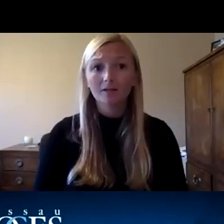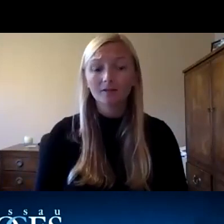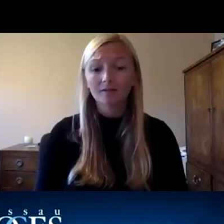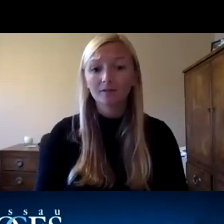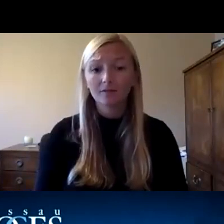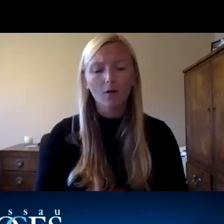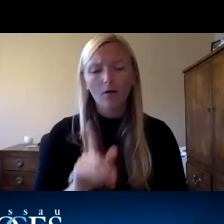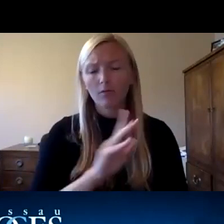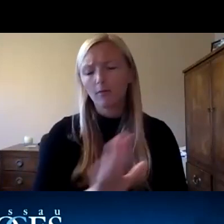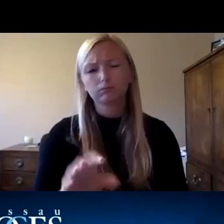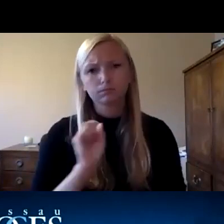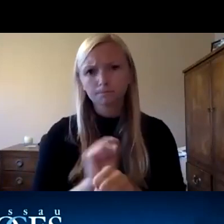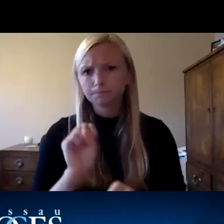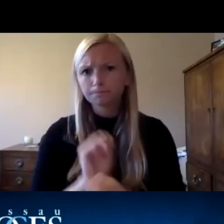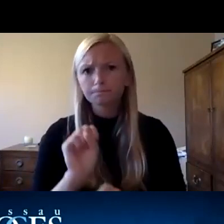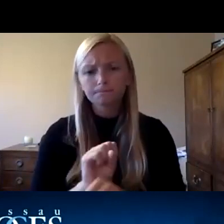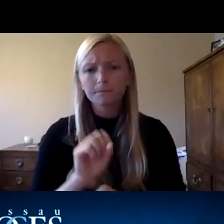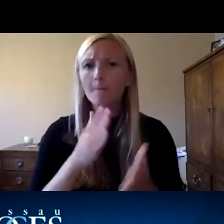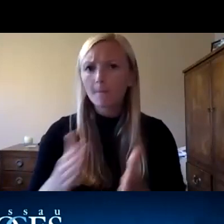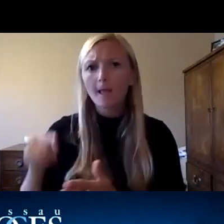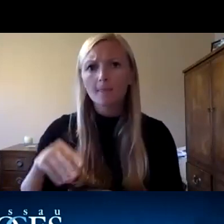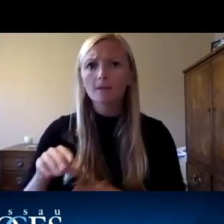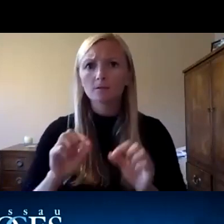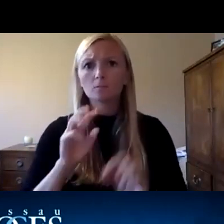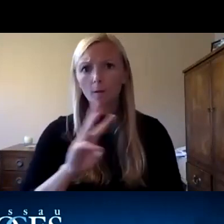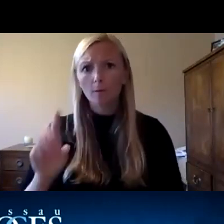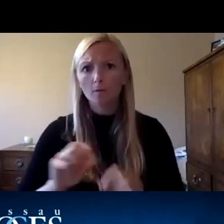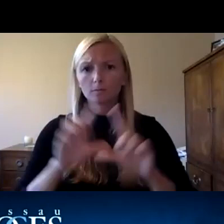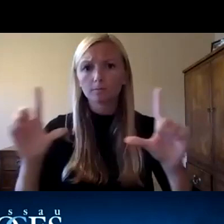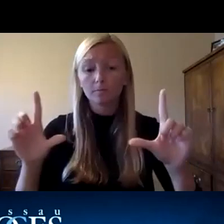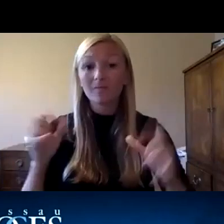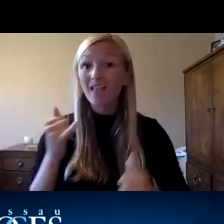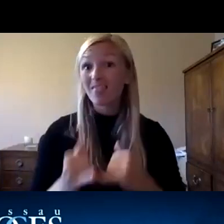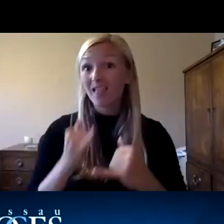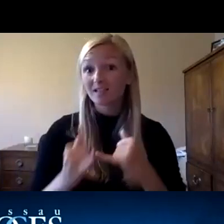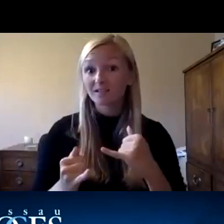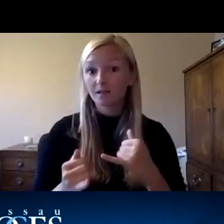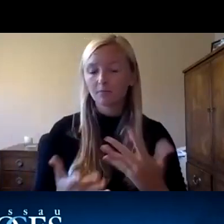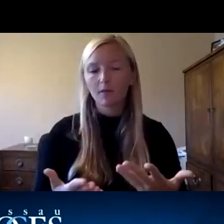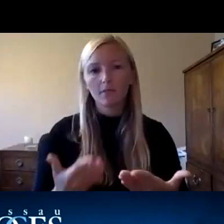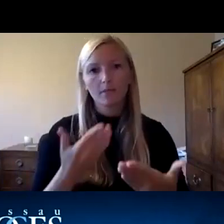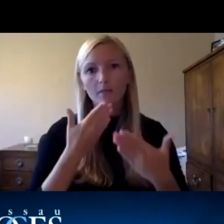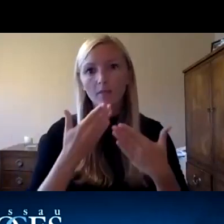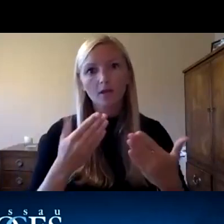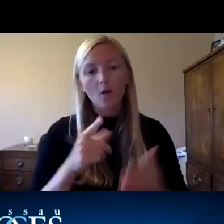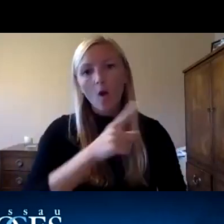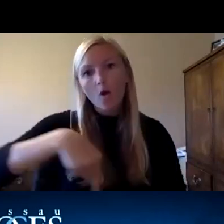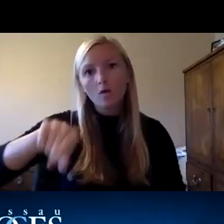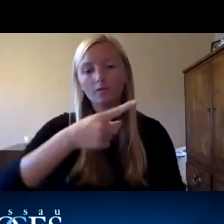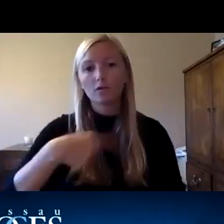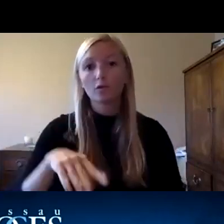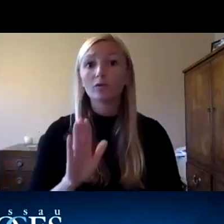all the hard work and assistance you provide in planning for this webinar series lastly i would especially like to thank all of you for